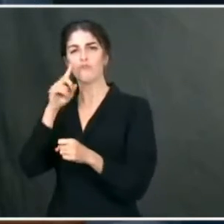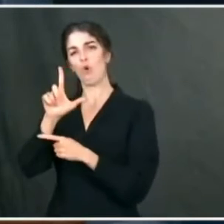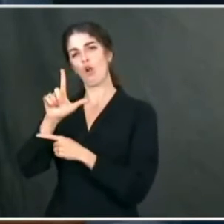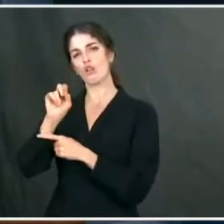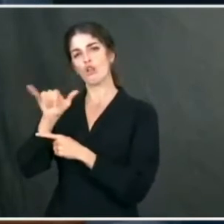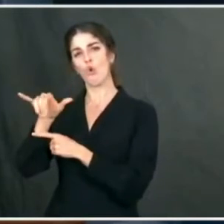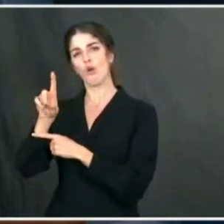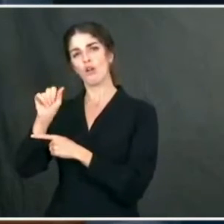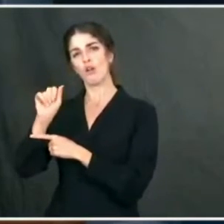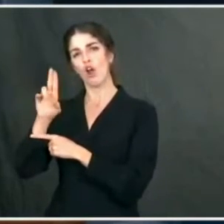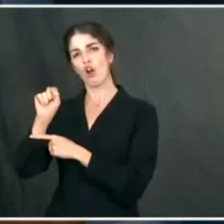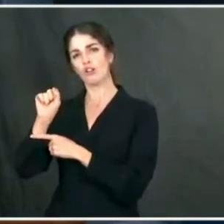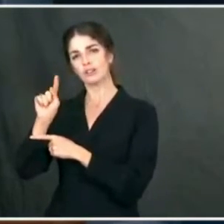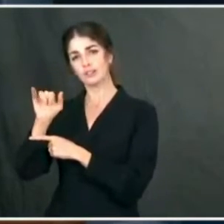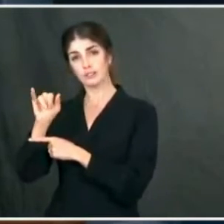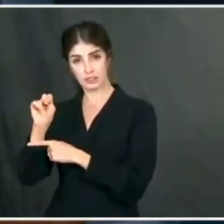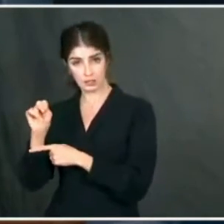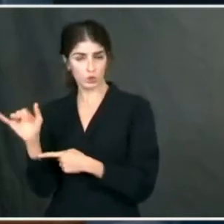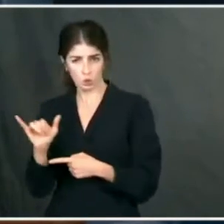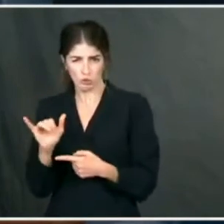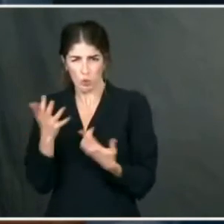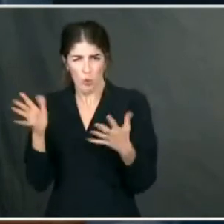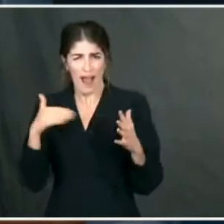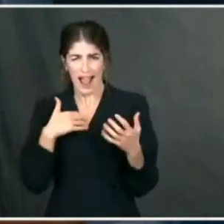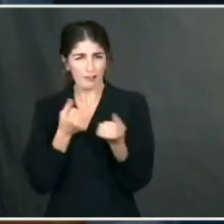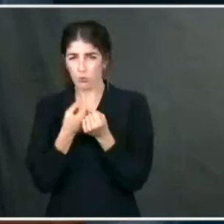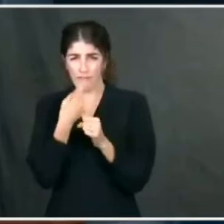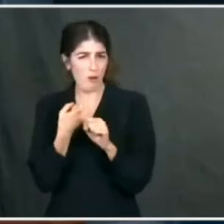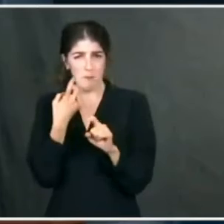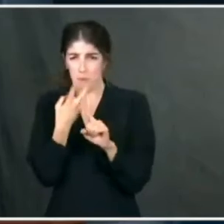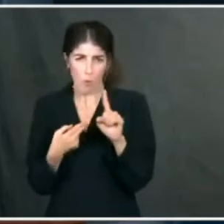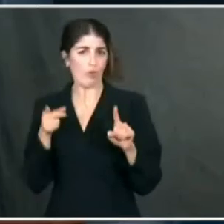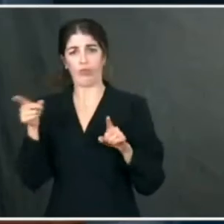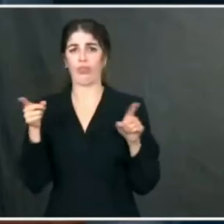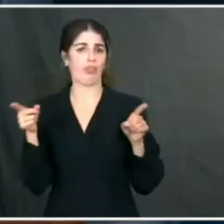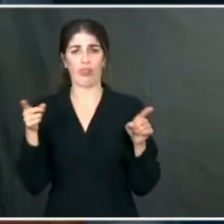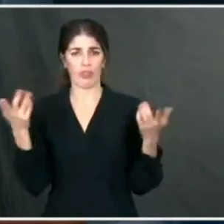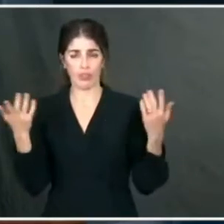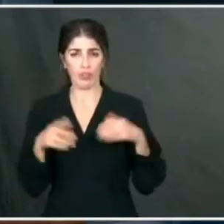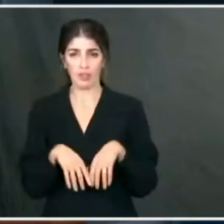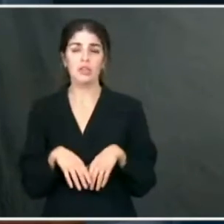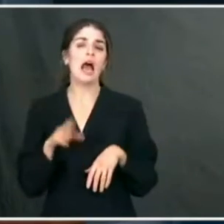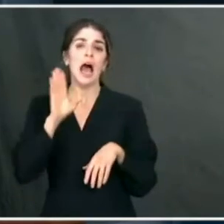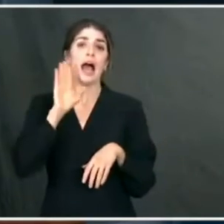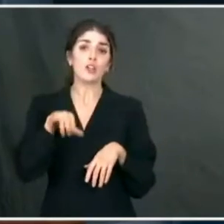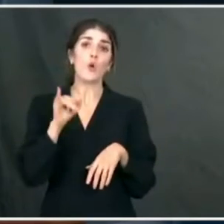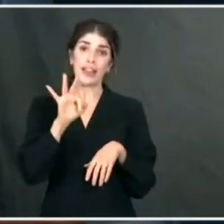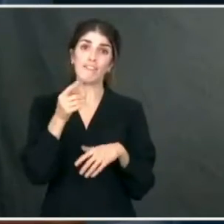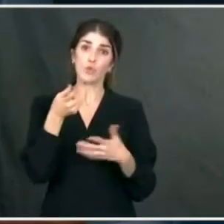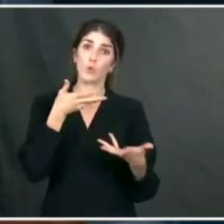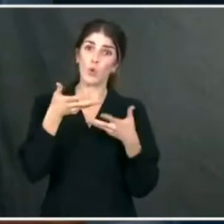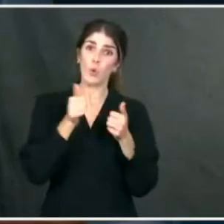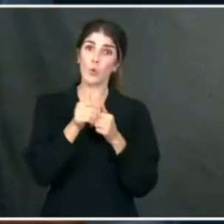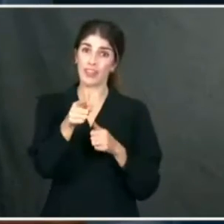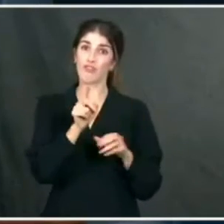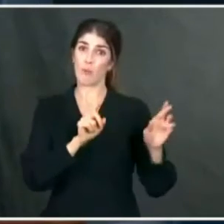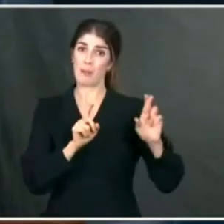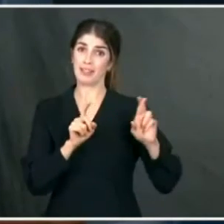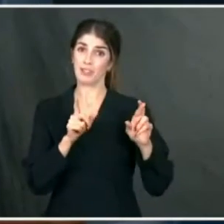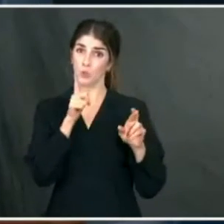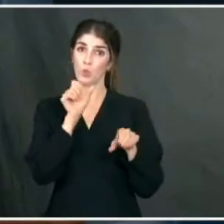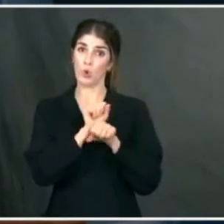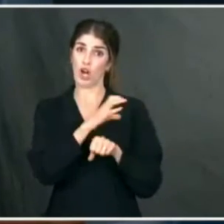both sides of the aisle and members of both parties. I think if you talk to Republicans on the Hill, which I know many of you do, they will say